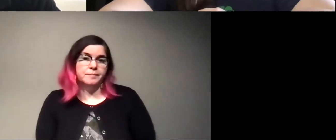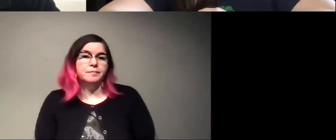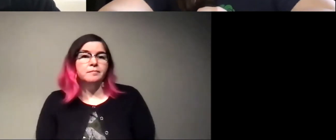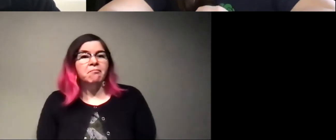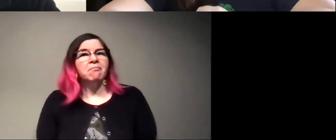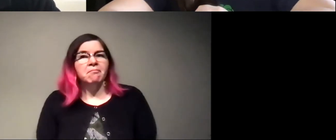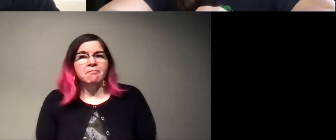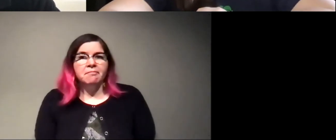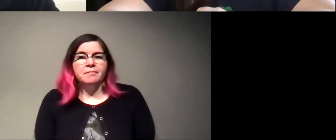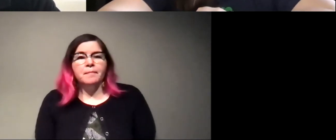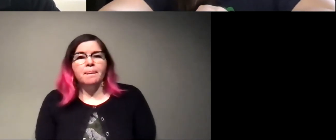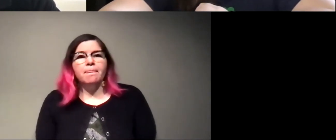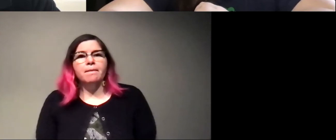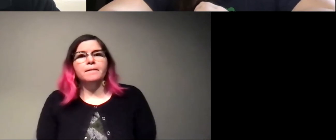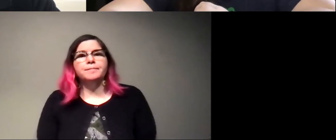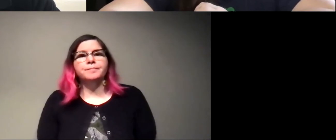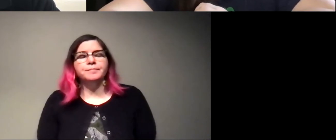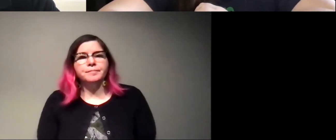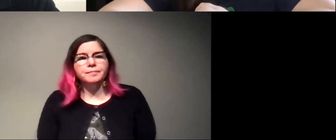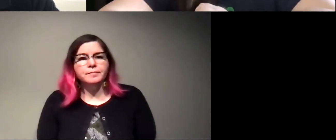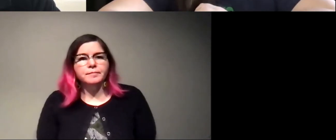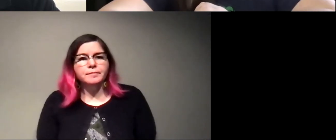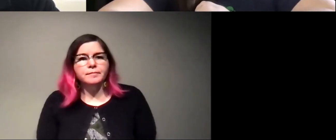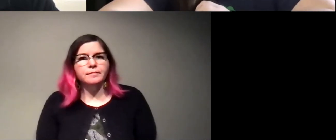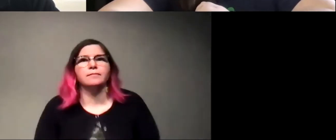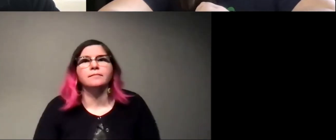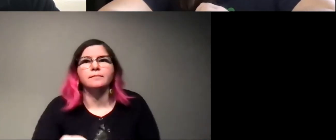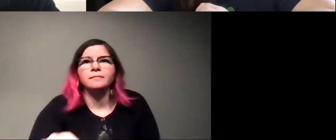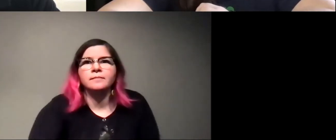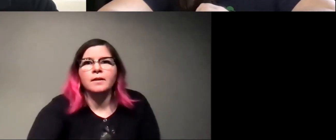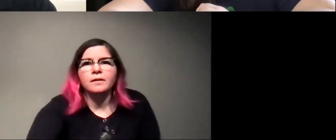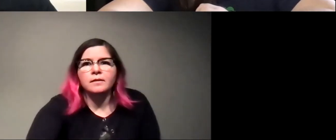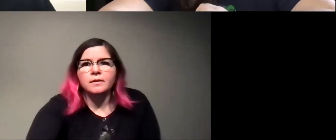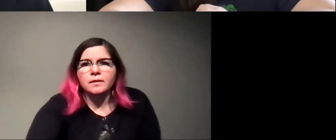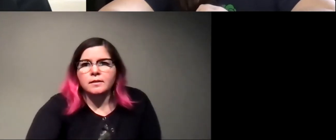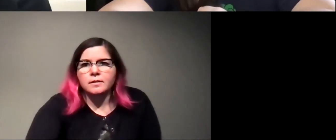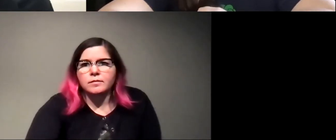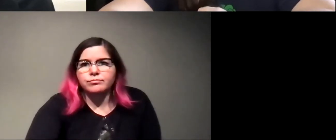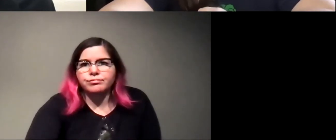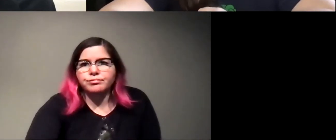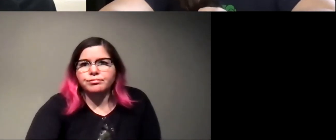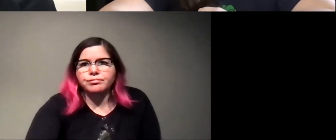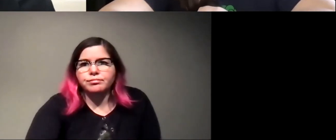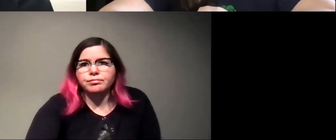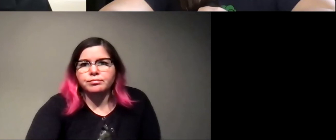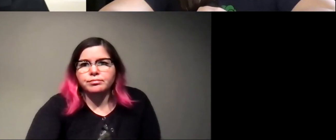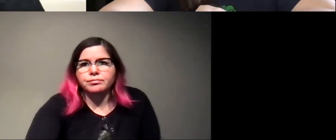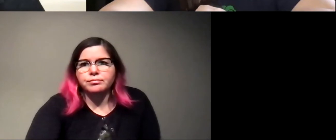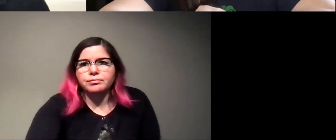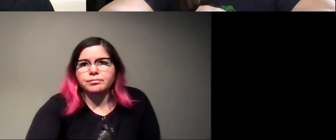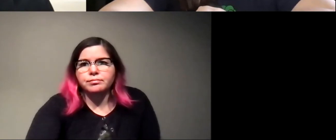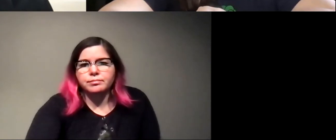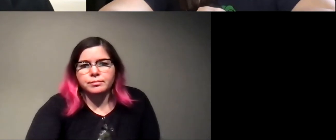Awesome. Um, from Mrs. Uh, Kayali in Hatch House Montessori, where can we find you there? So